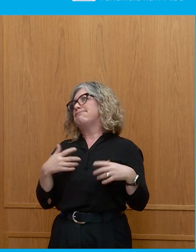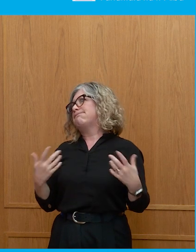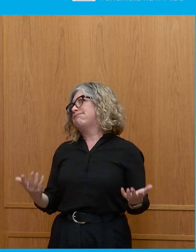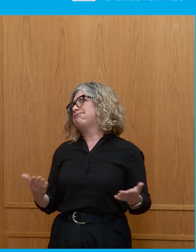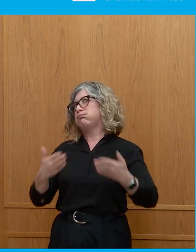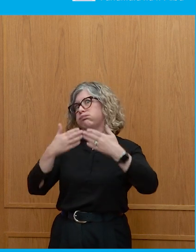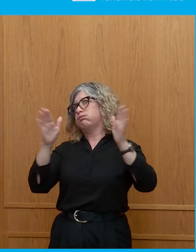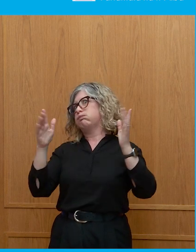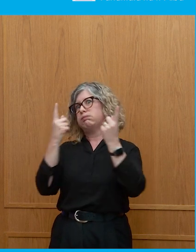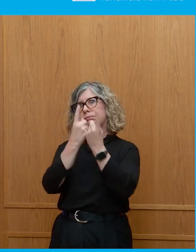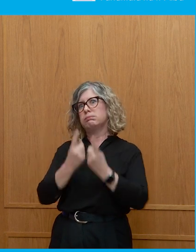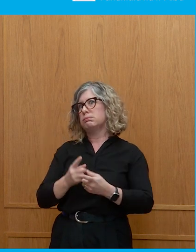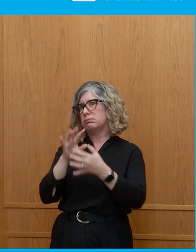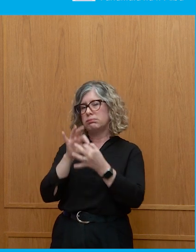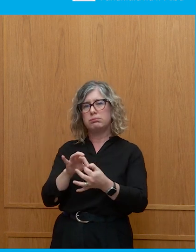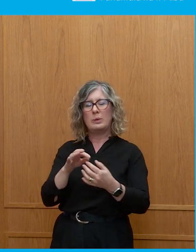Europe,